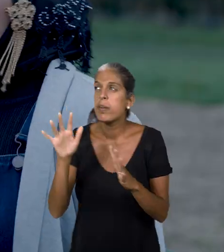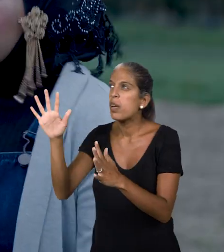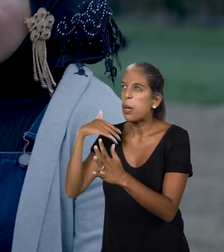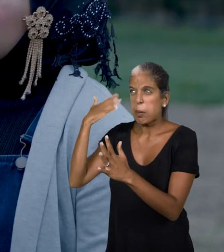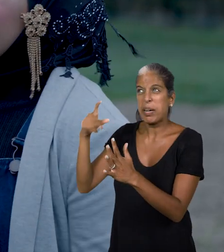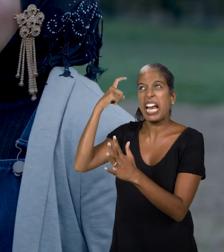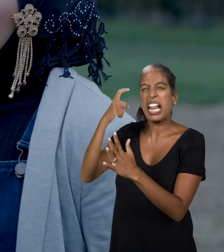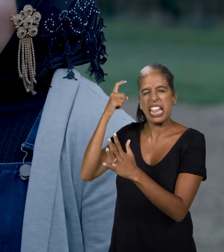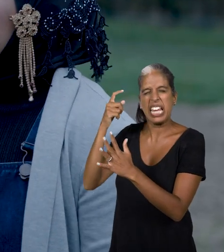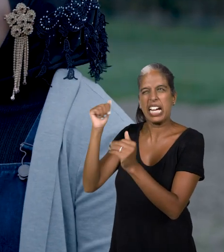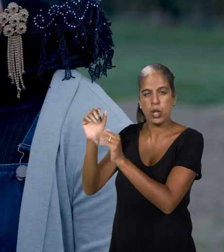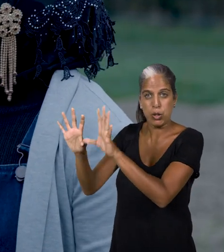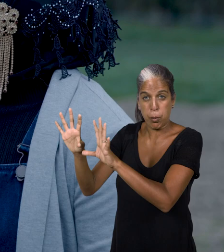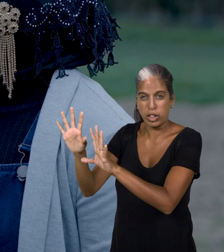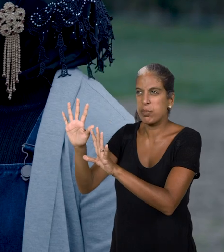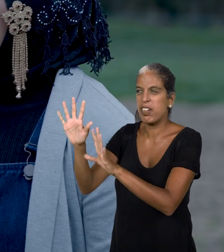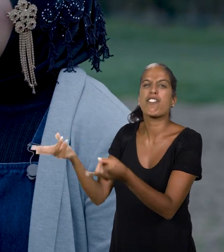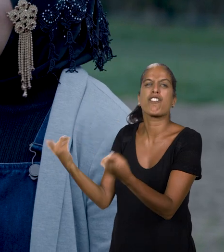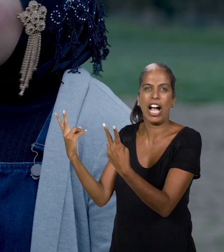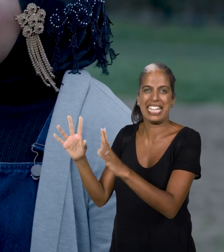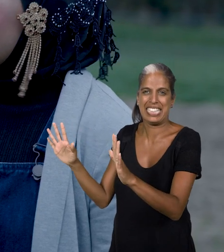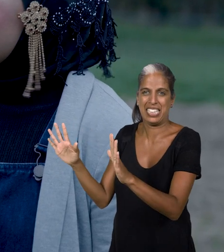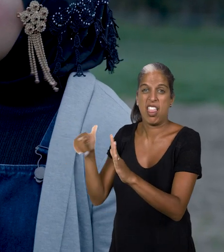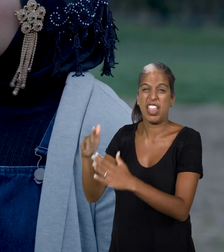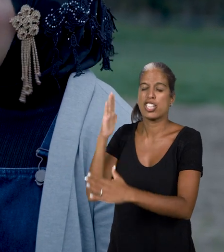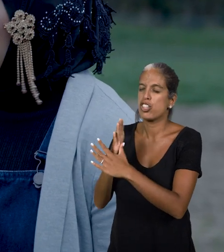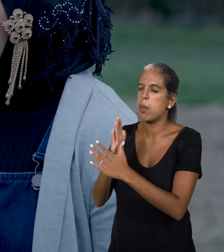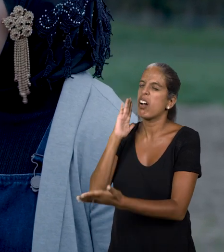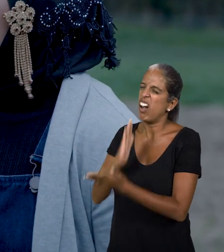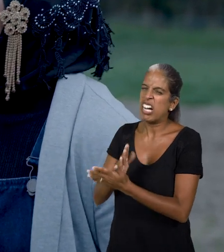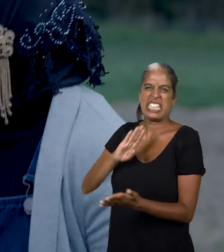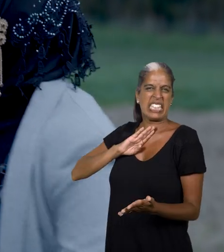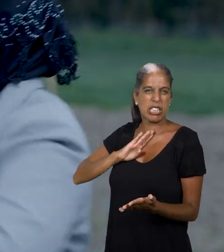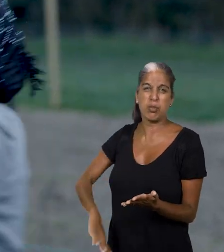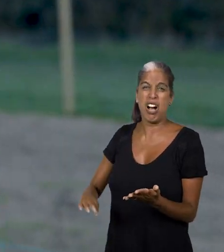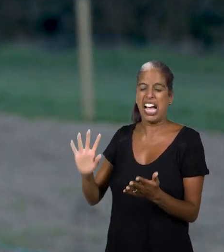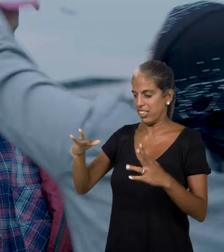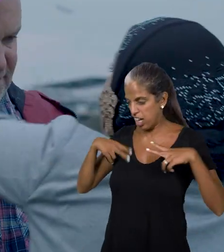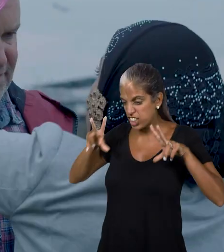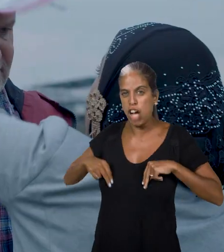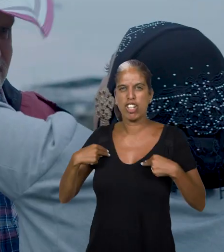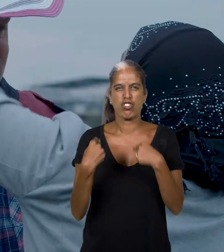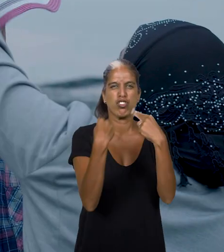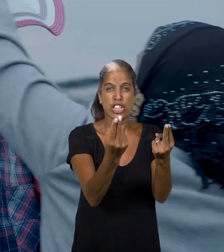I've been thinking about it, Winterbottom, and fuck it. This job sounds bare-depressing.